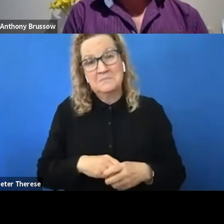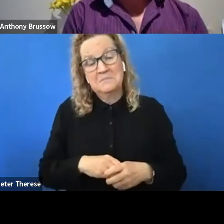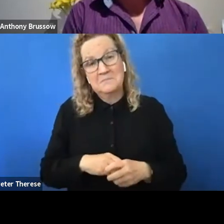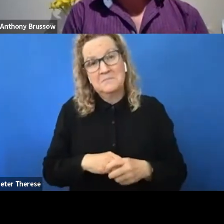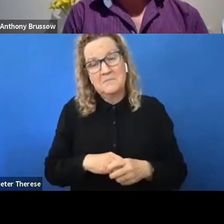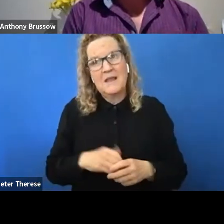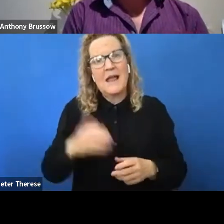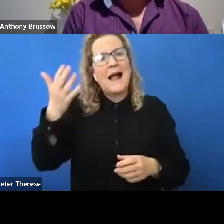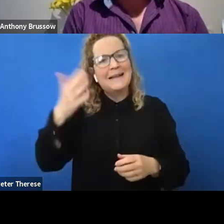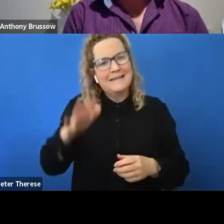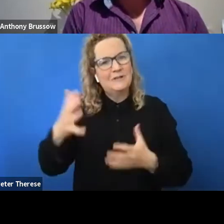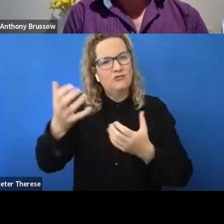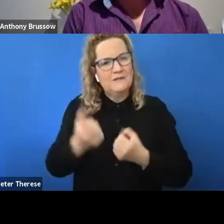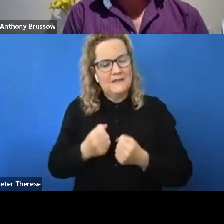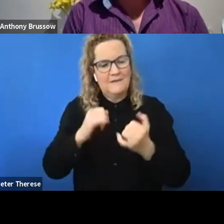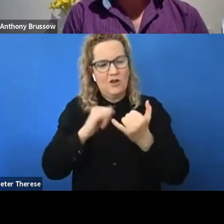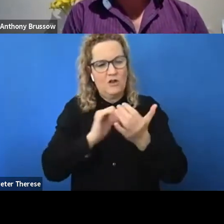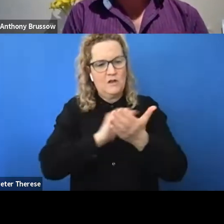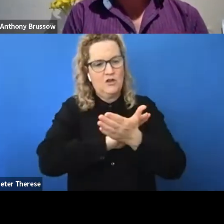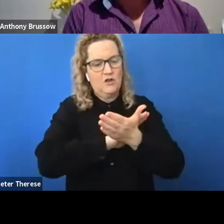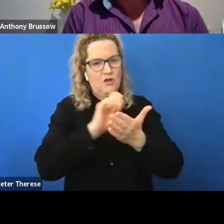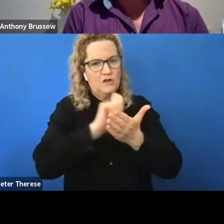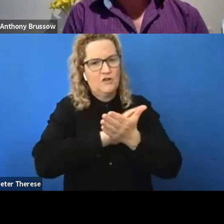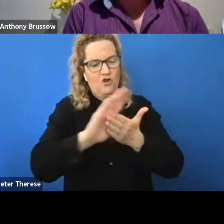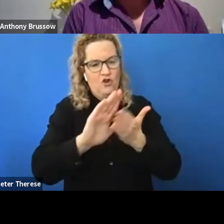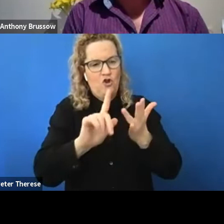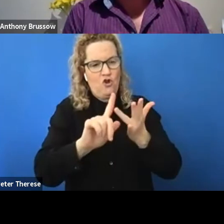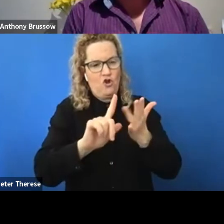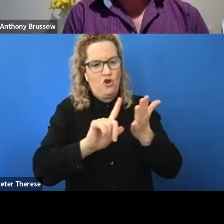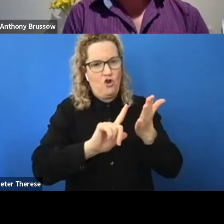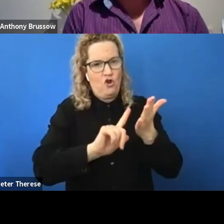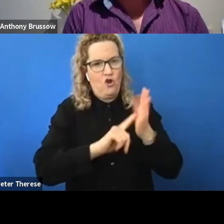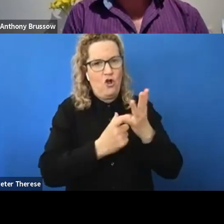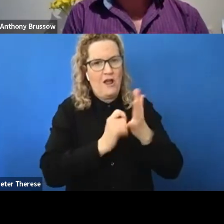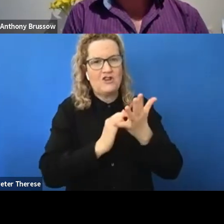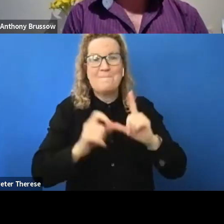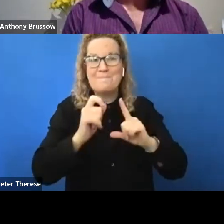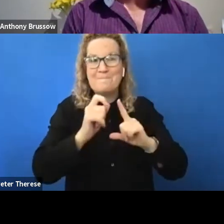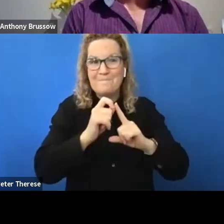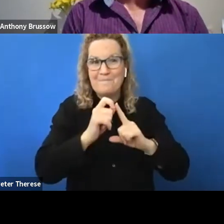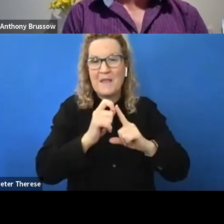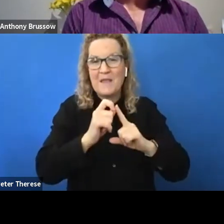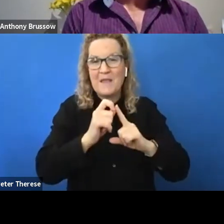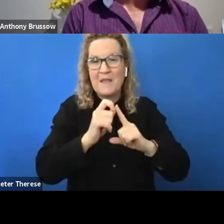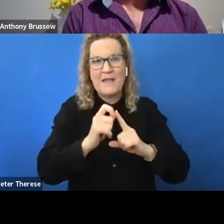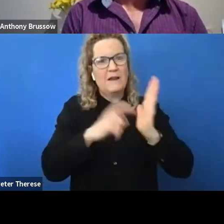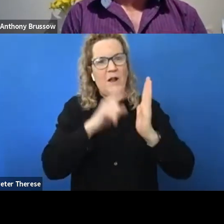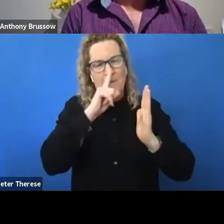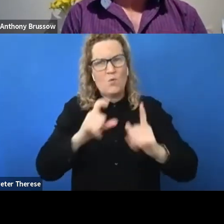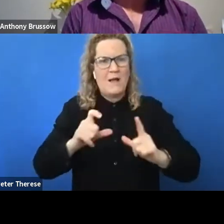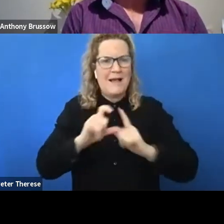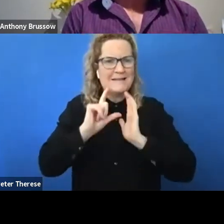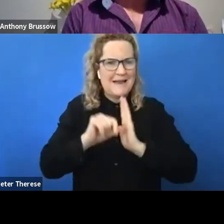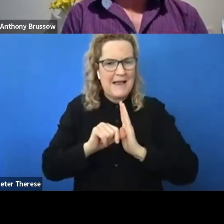did also receive a scholarship that recognized for people that had succeeded through particular hardship and difficulties. And this